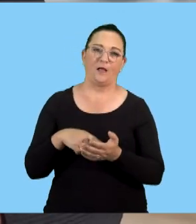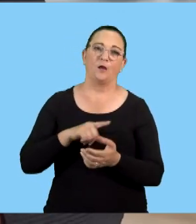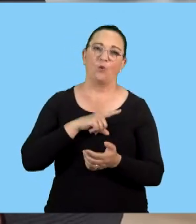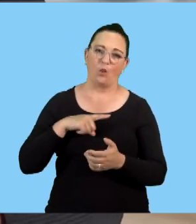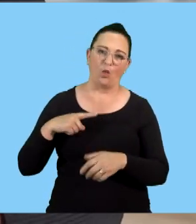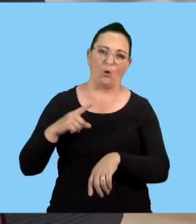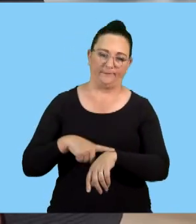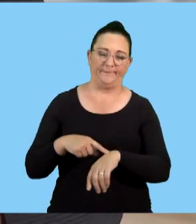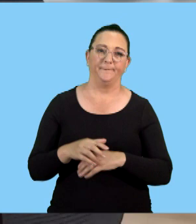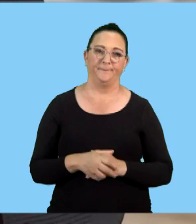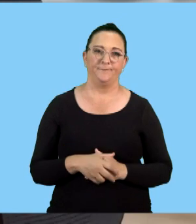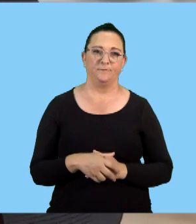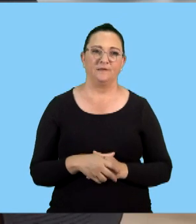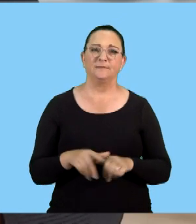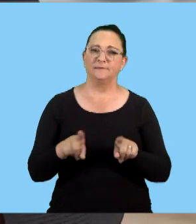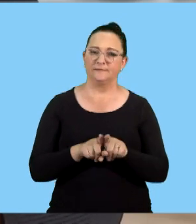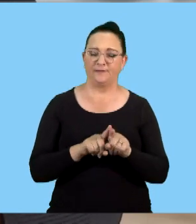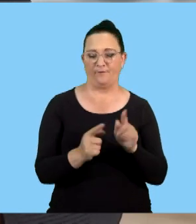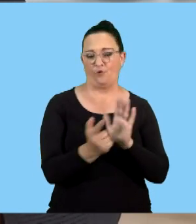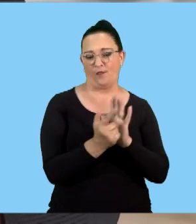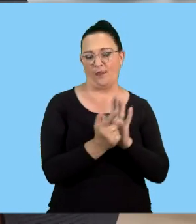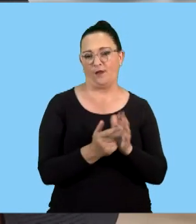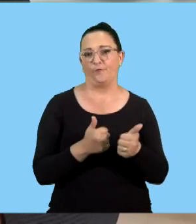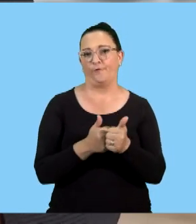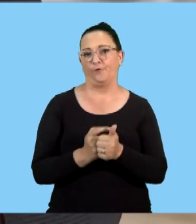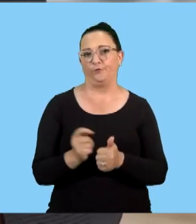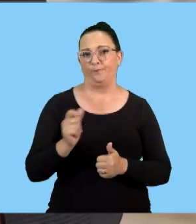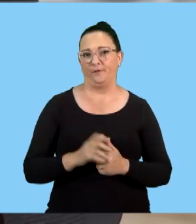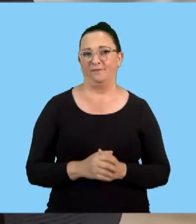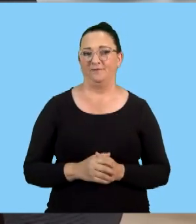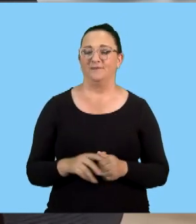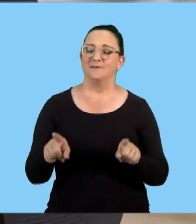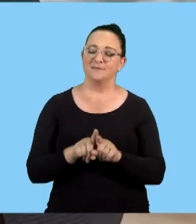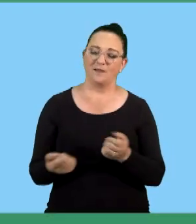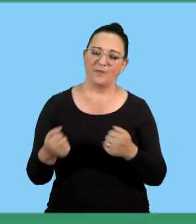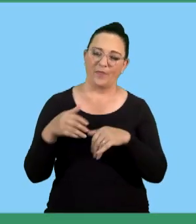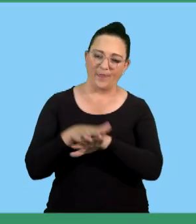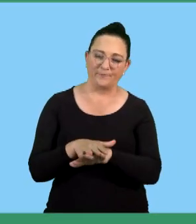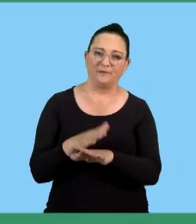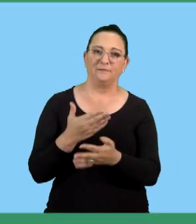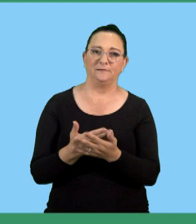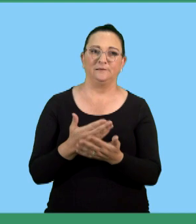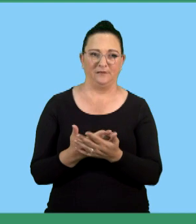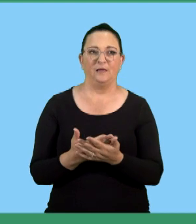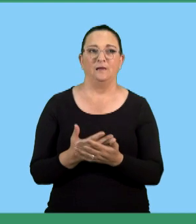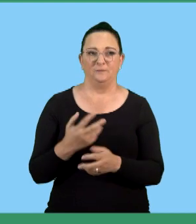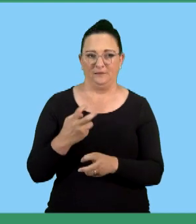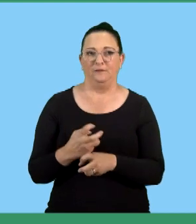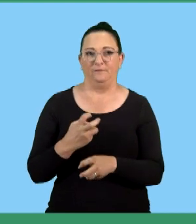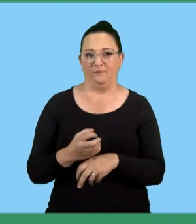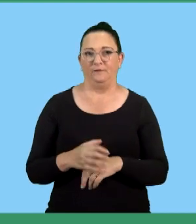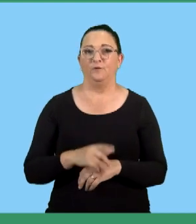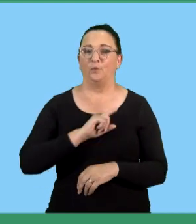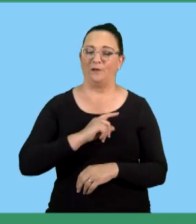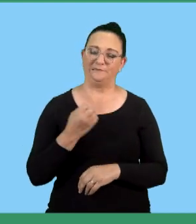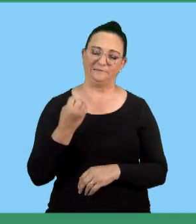time consuming. So many investigations that needs to take place here. And the implementation processes required by the act